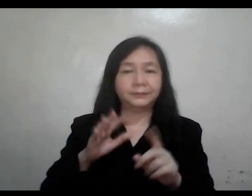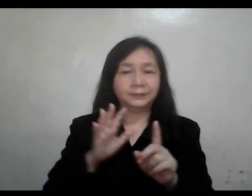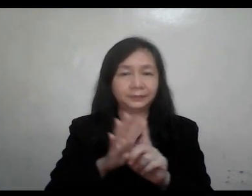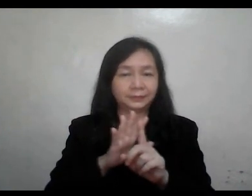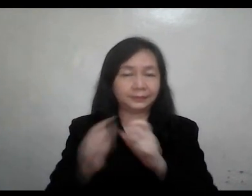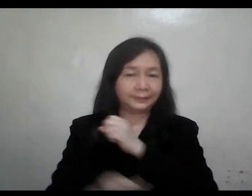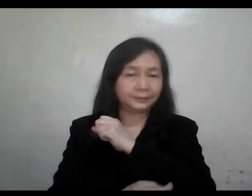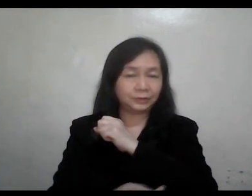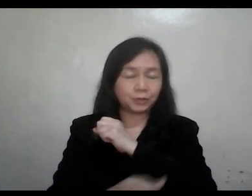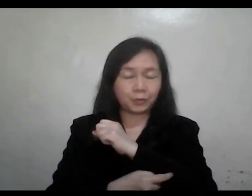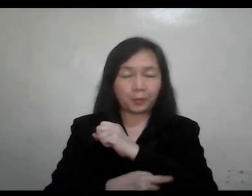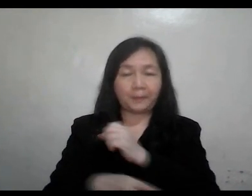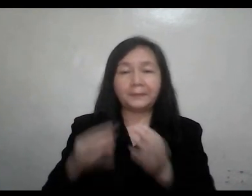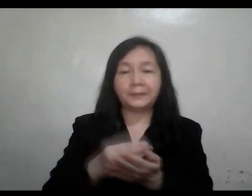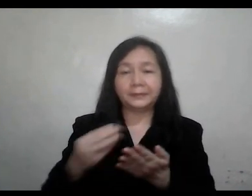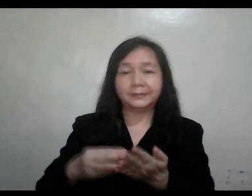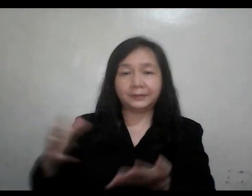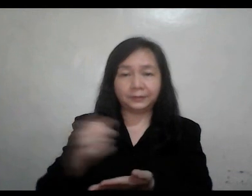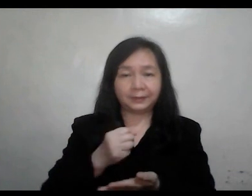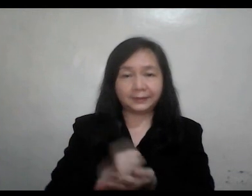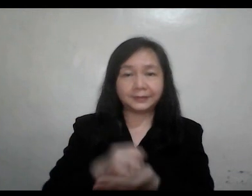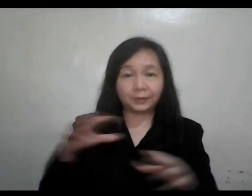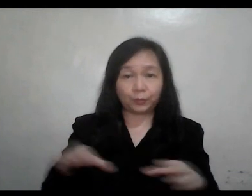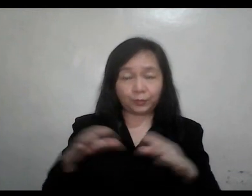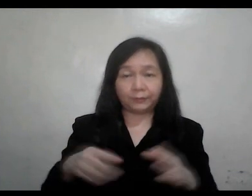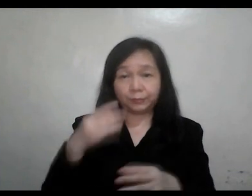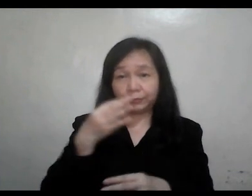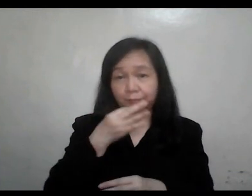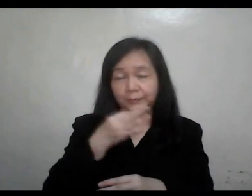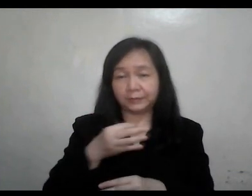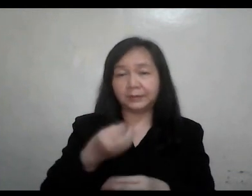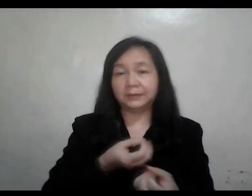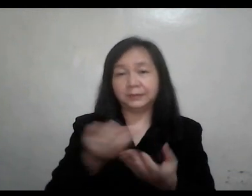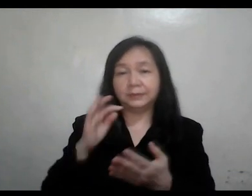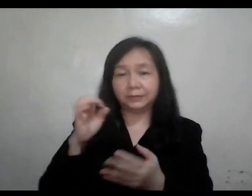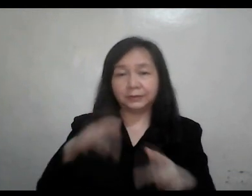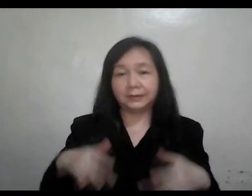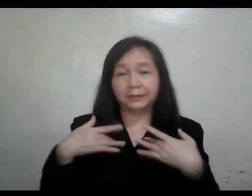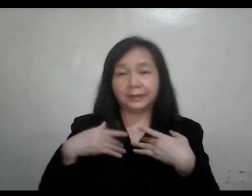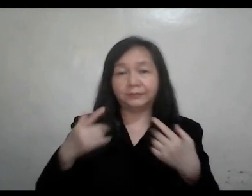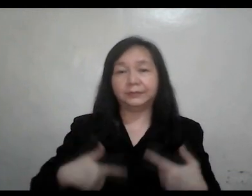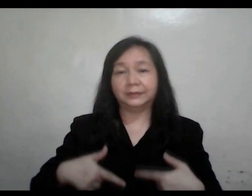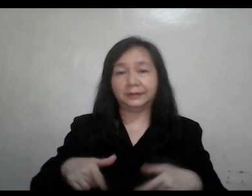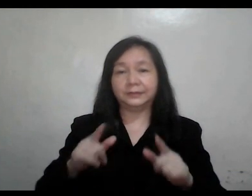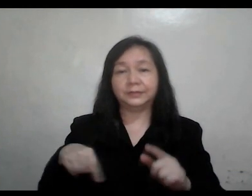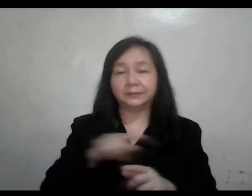allurements of material gains, and work for food that gives eternal life. Let us pray.